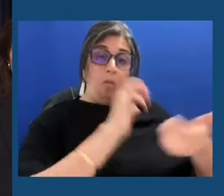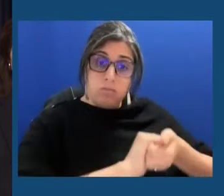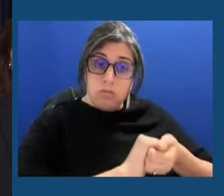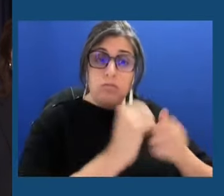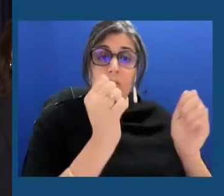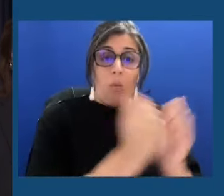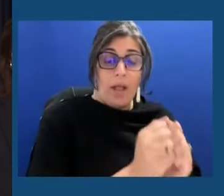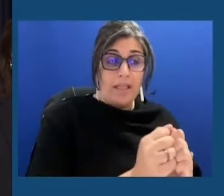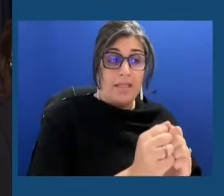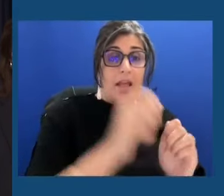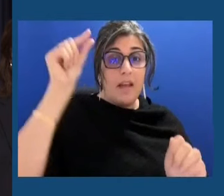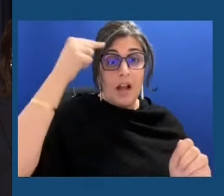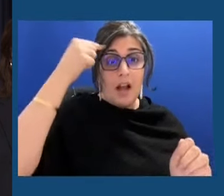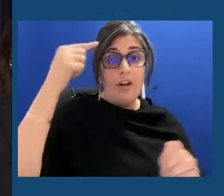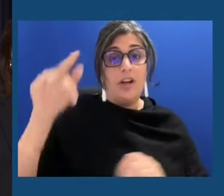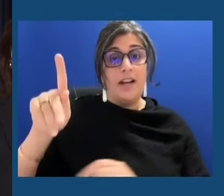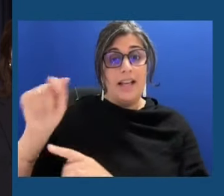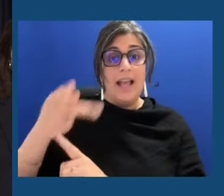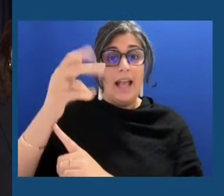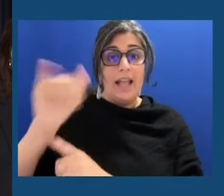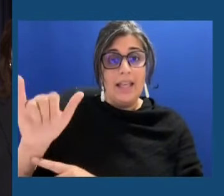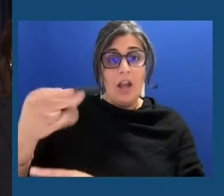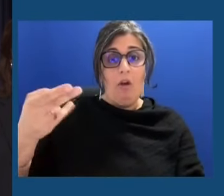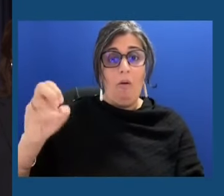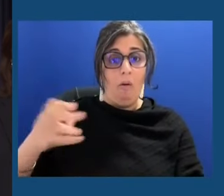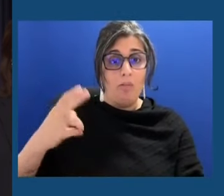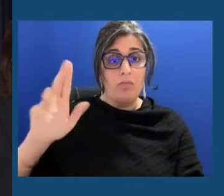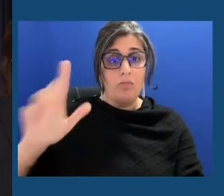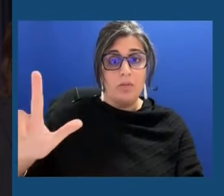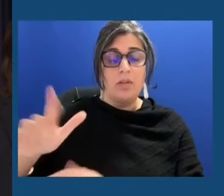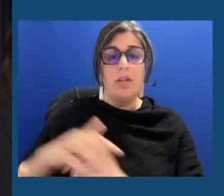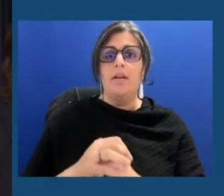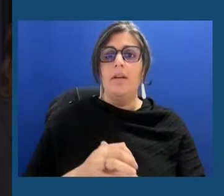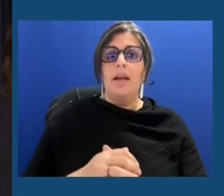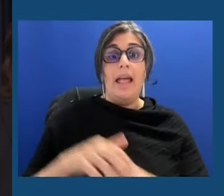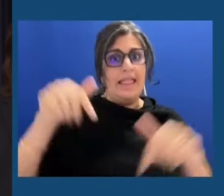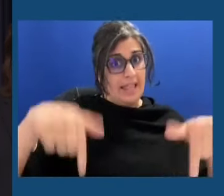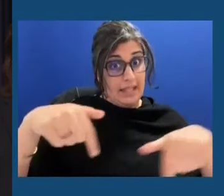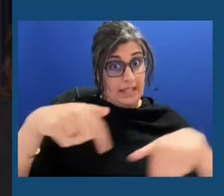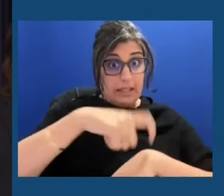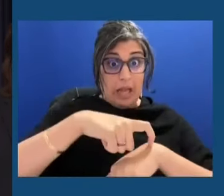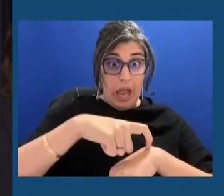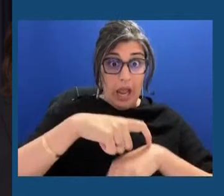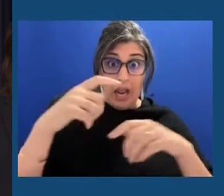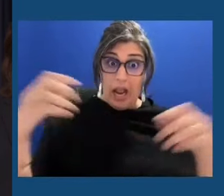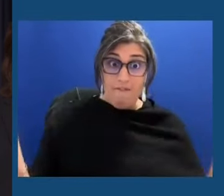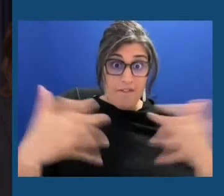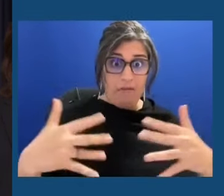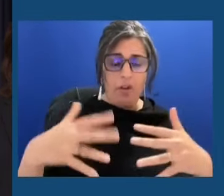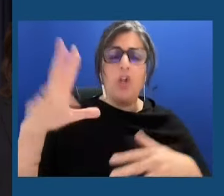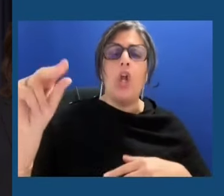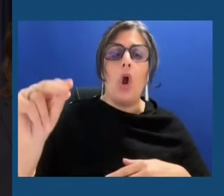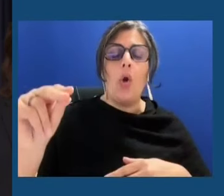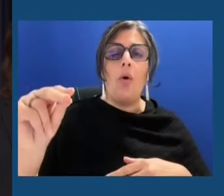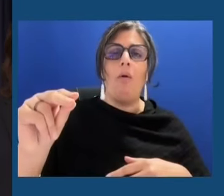Hochul. This is not the time to be fearful, New York, but faithful